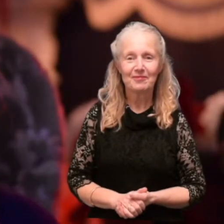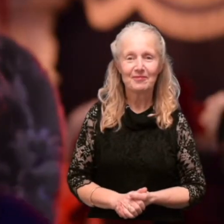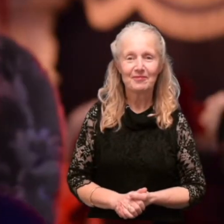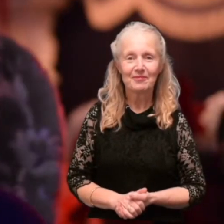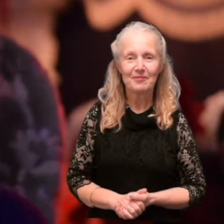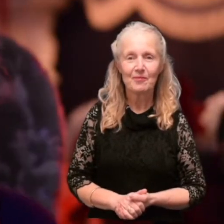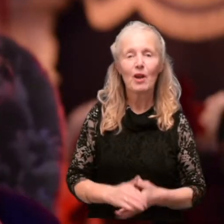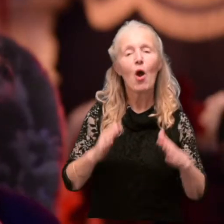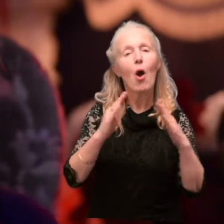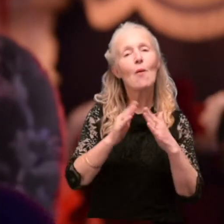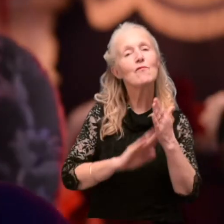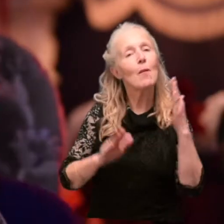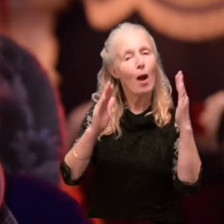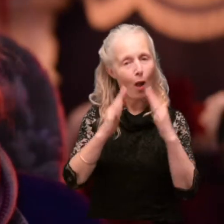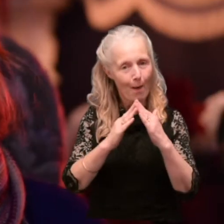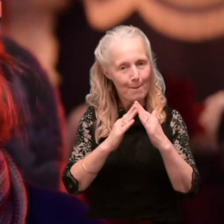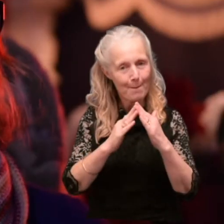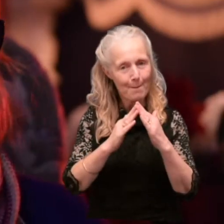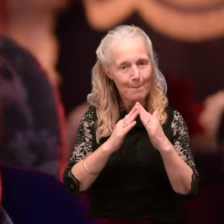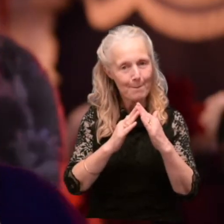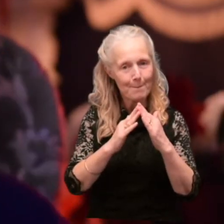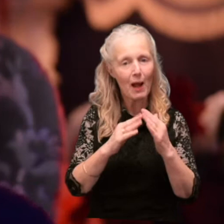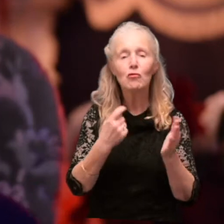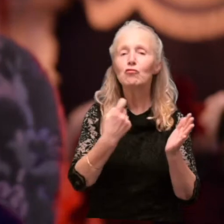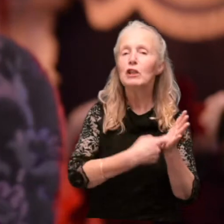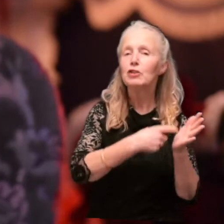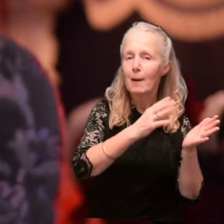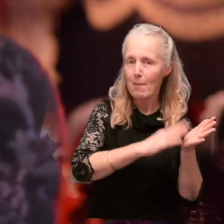Home From Home by Richard Morris